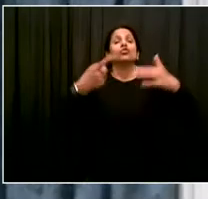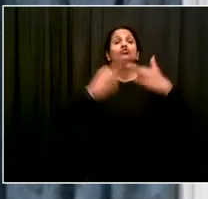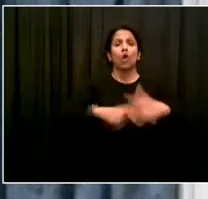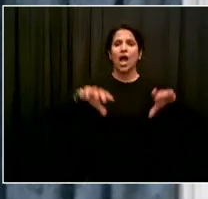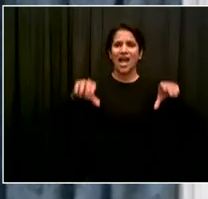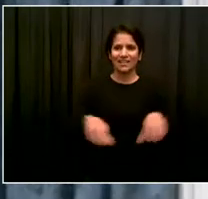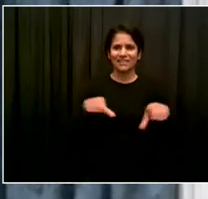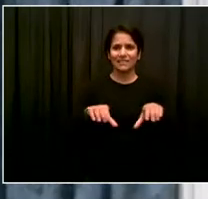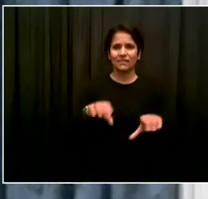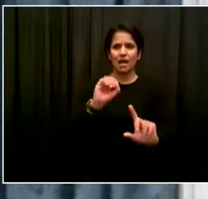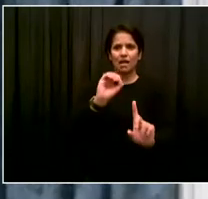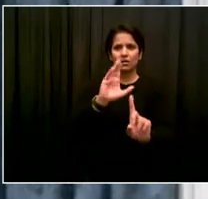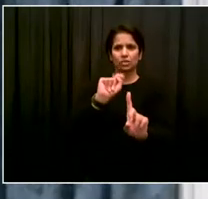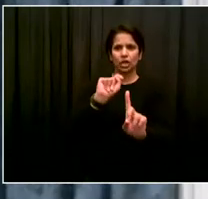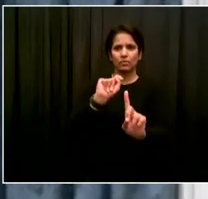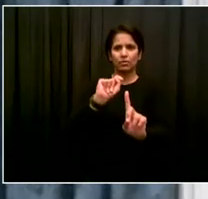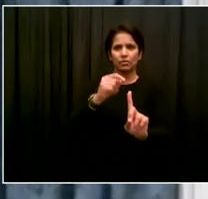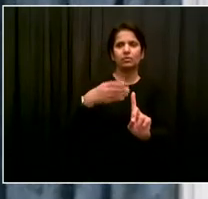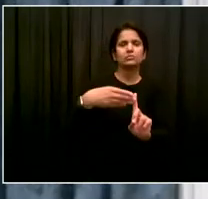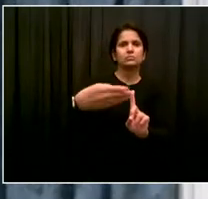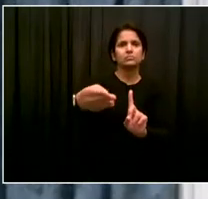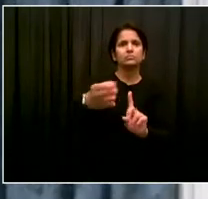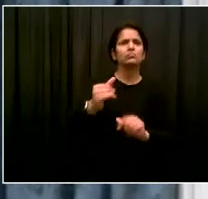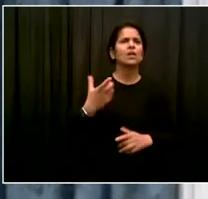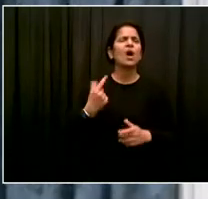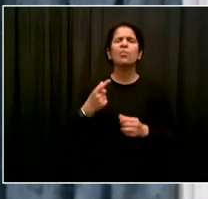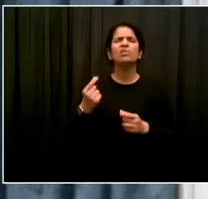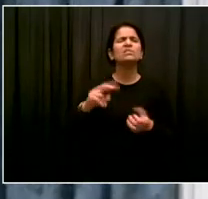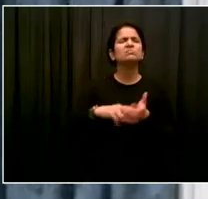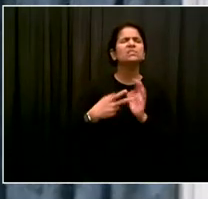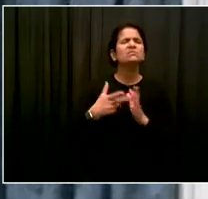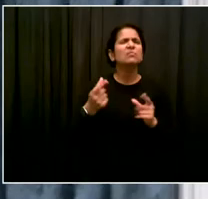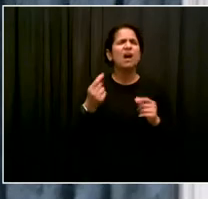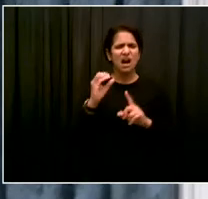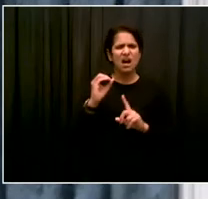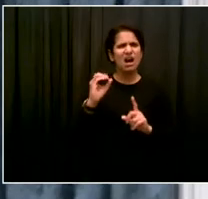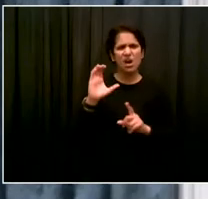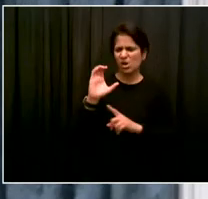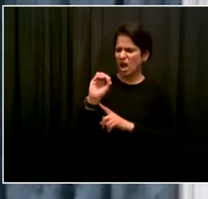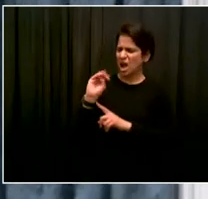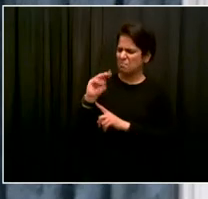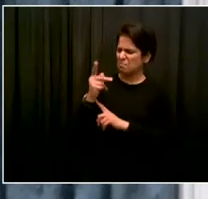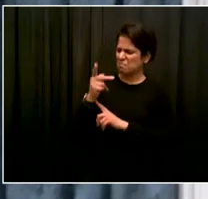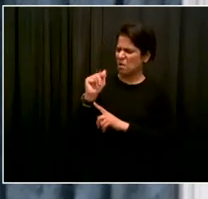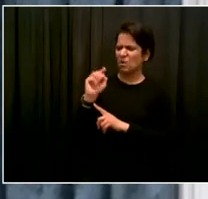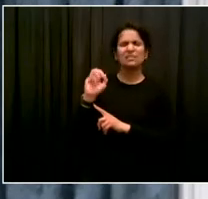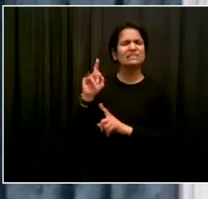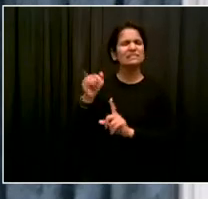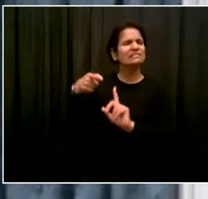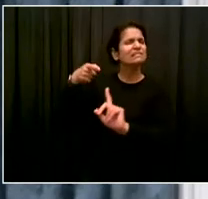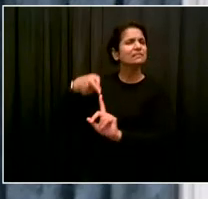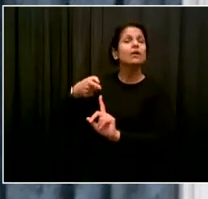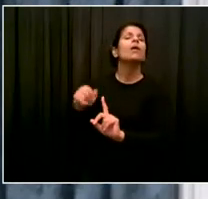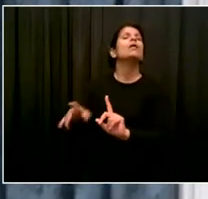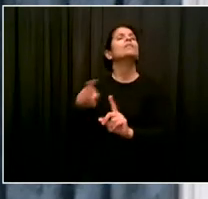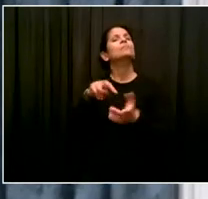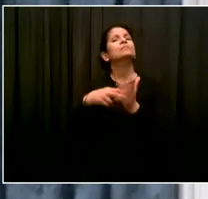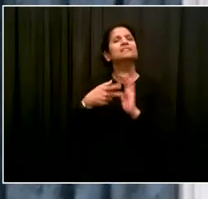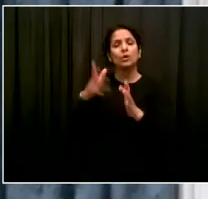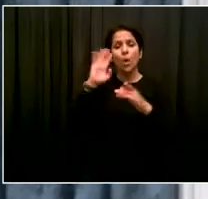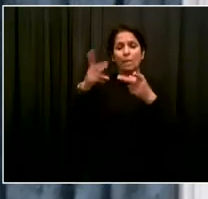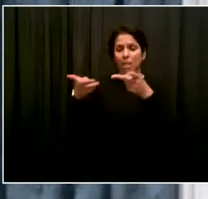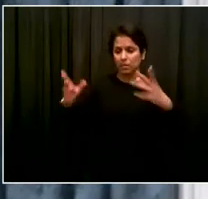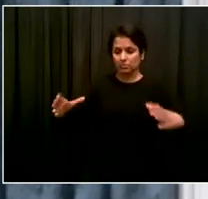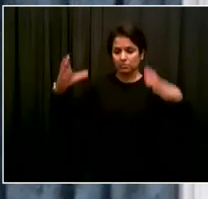which is the popular neighborhood sites where people of the neighborhood are operating for an, again, opt-in,